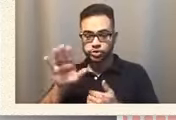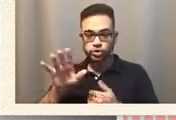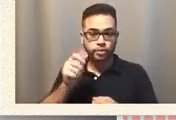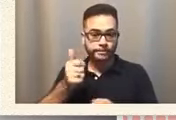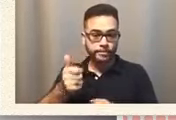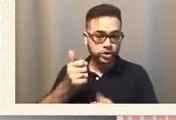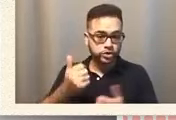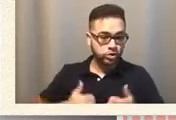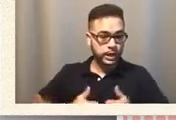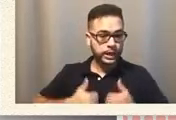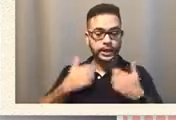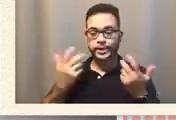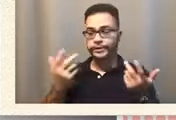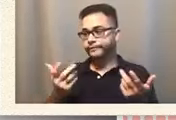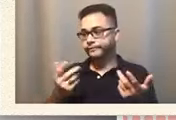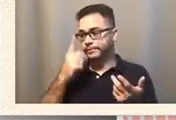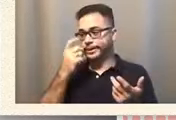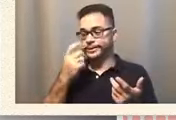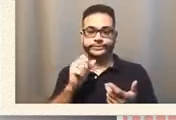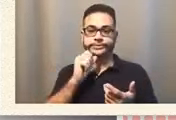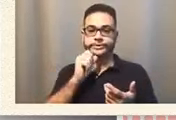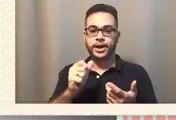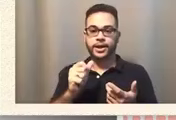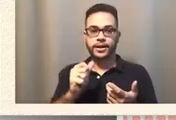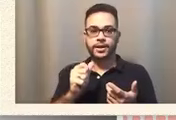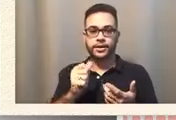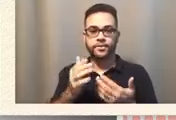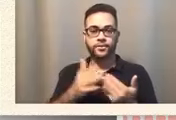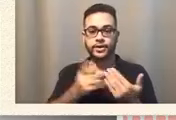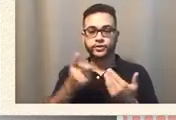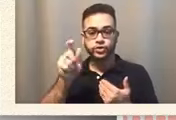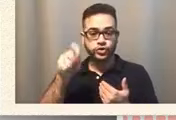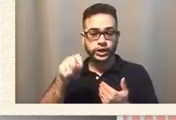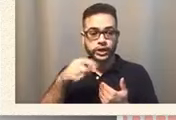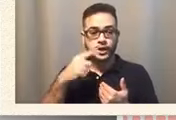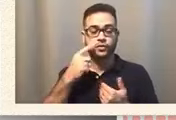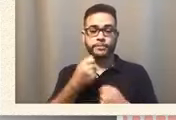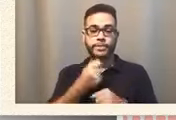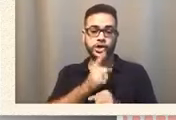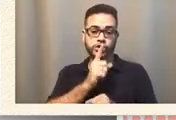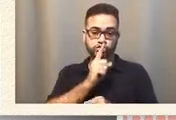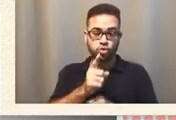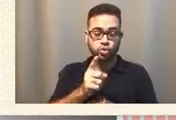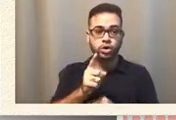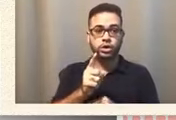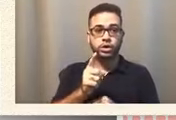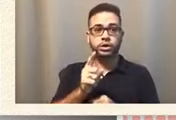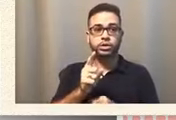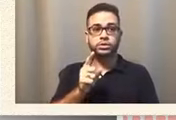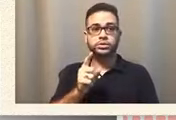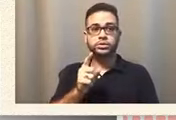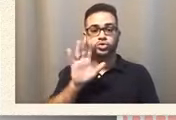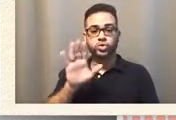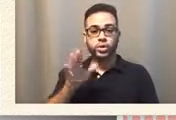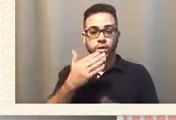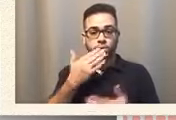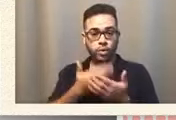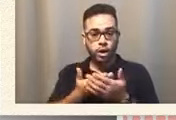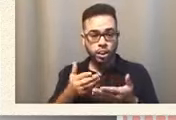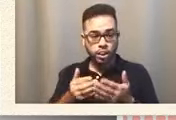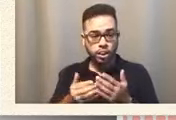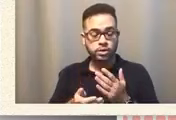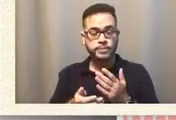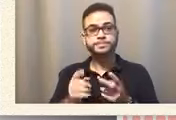because it's not, you know, what you need for making sure that to ensure your well-being and your kids' well